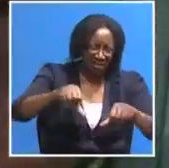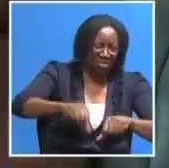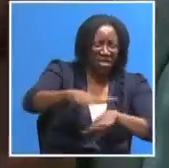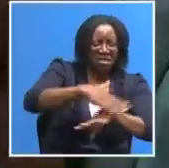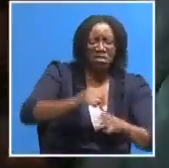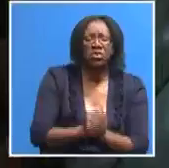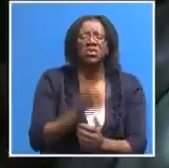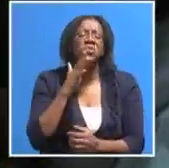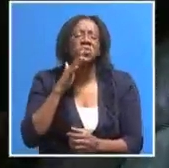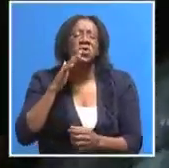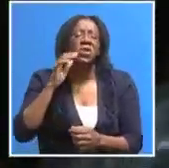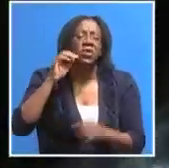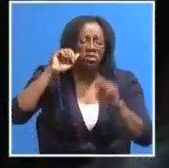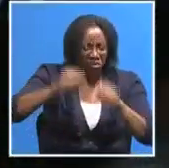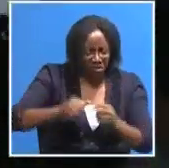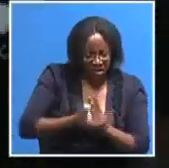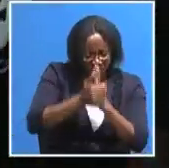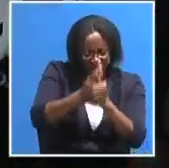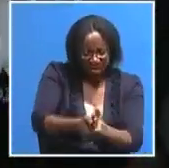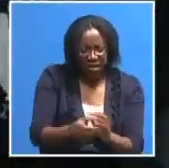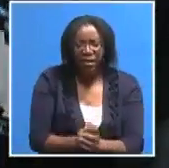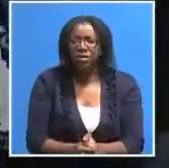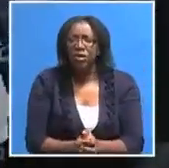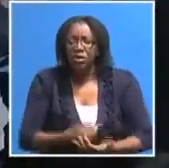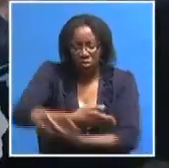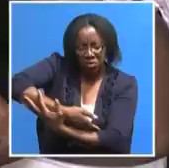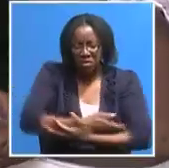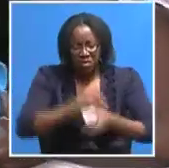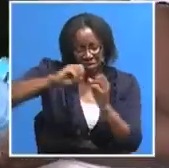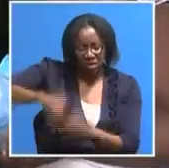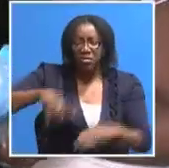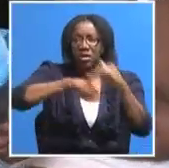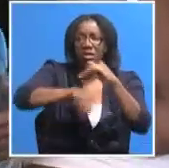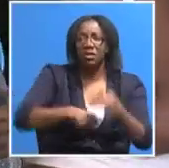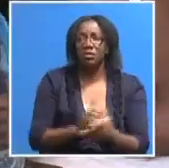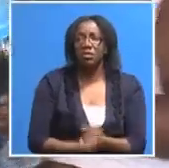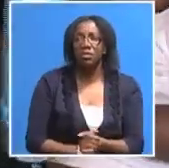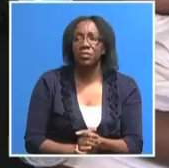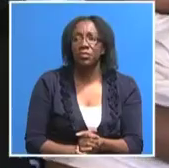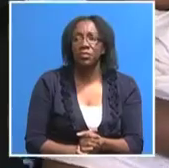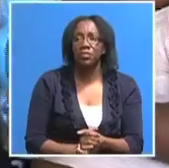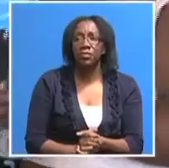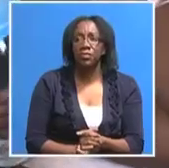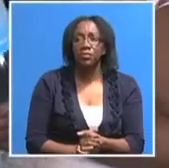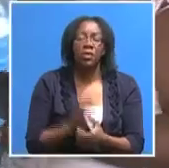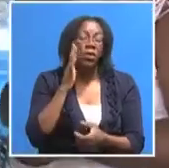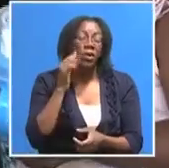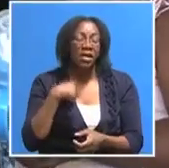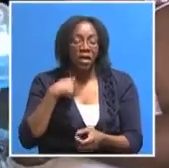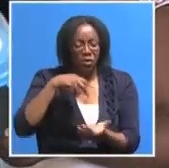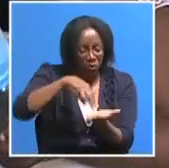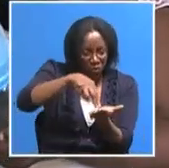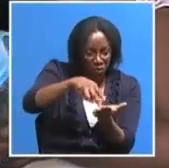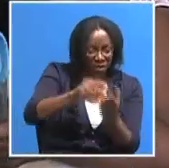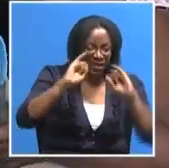contribute to abortion and baby dumping in the country. While I was walking along Poe Street Mall, I met Vihonga,